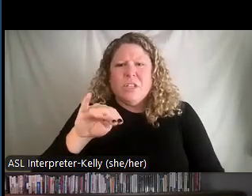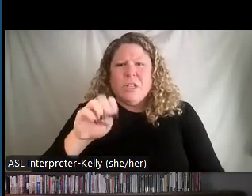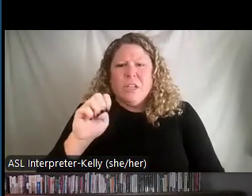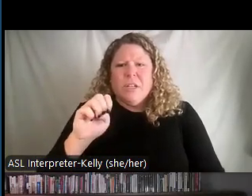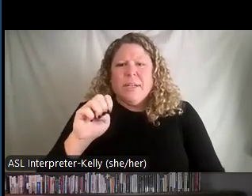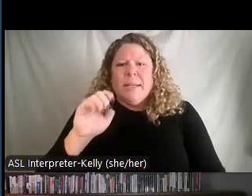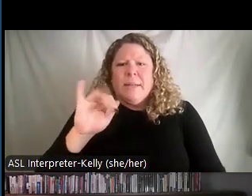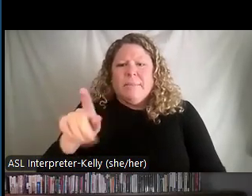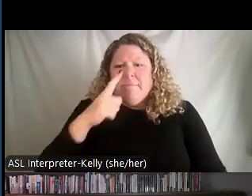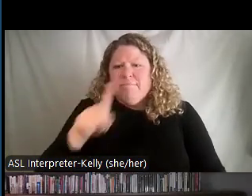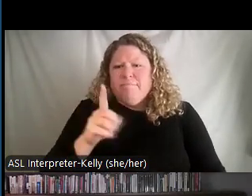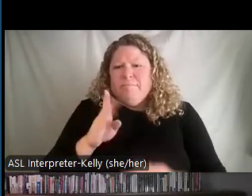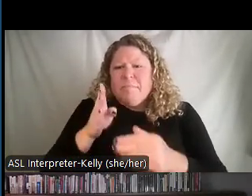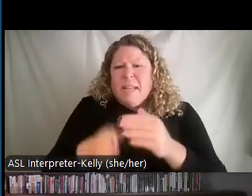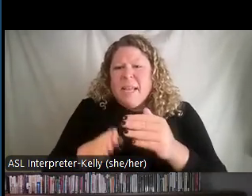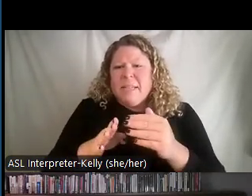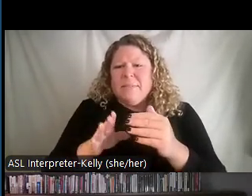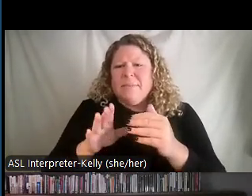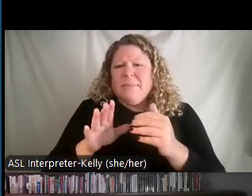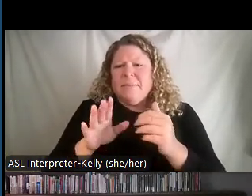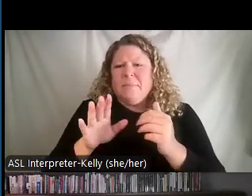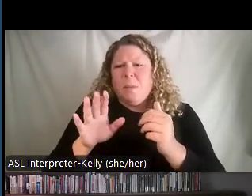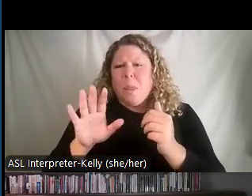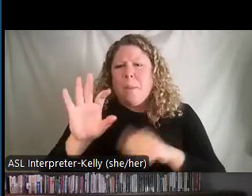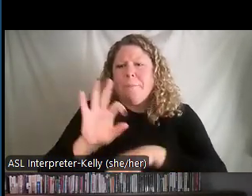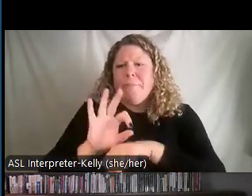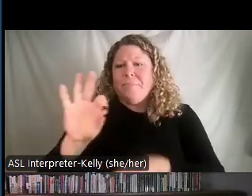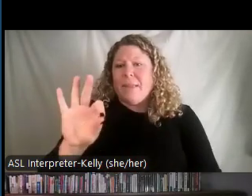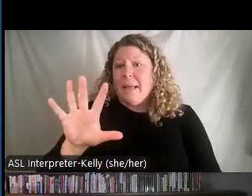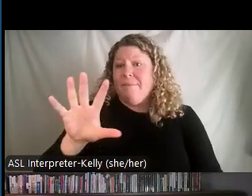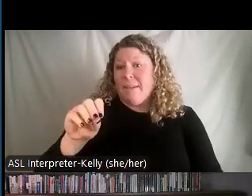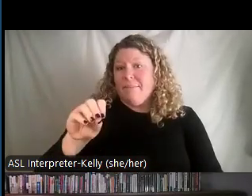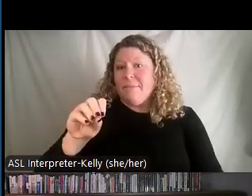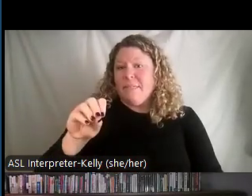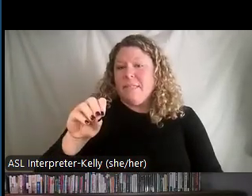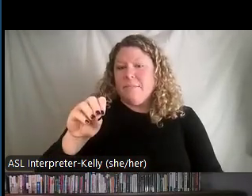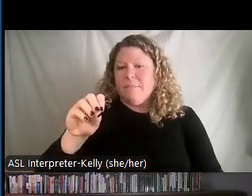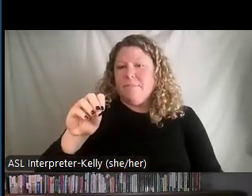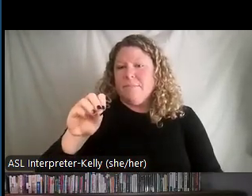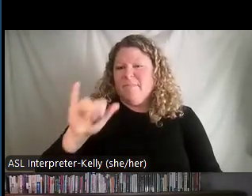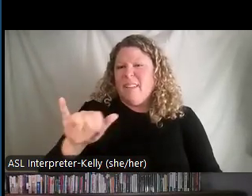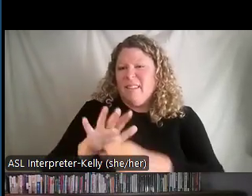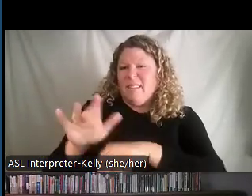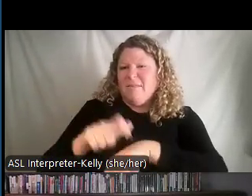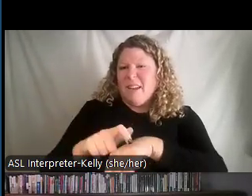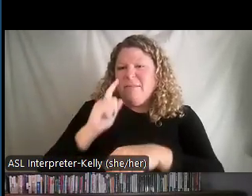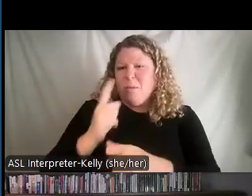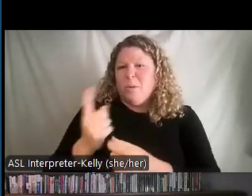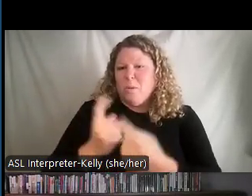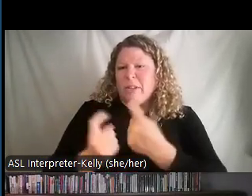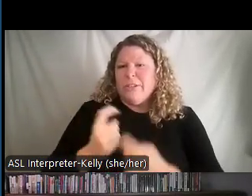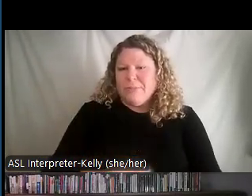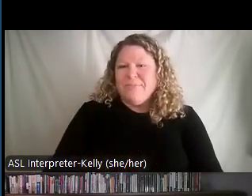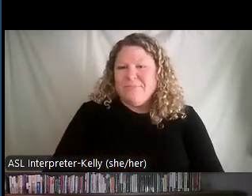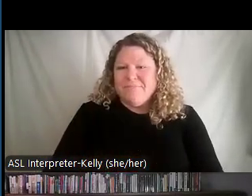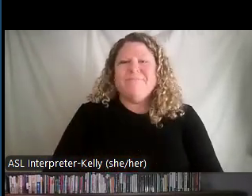If you could end at 9.50, we would definitely have some time for questions. Perfect. All right.